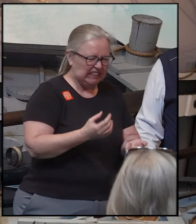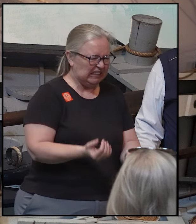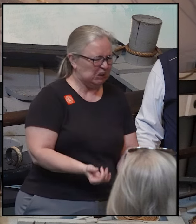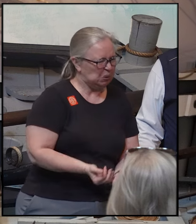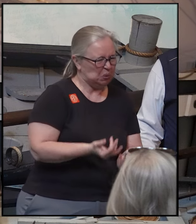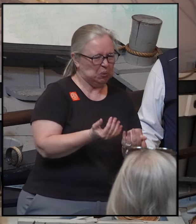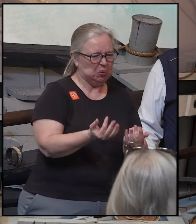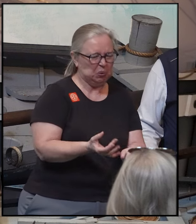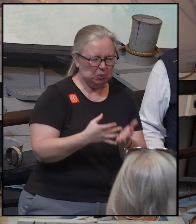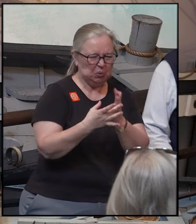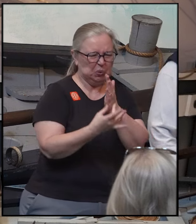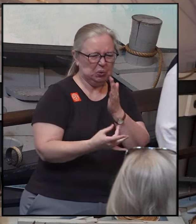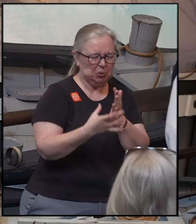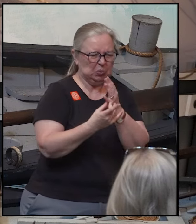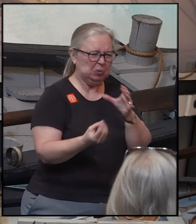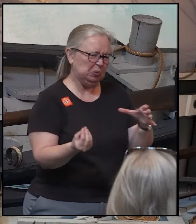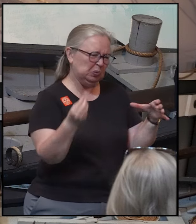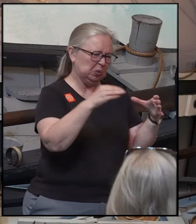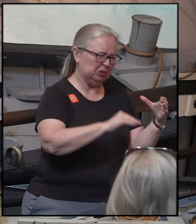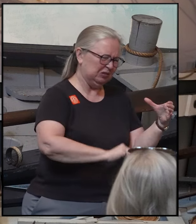casks and barrels.